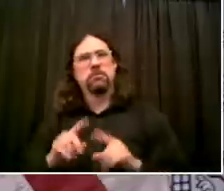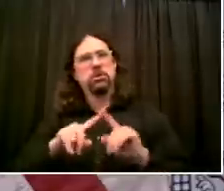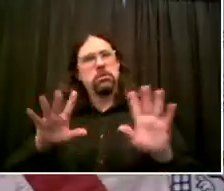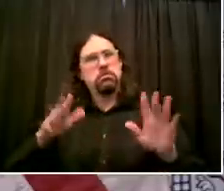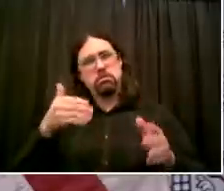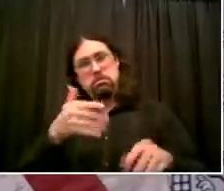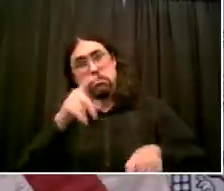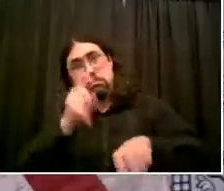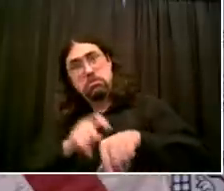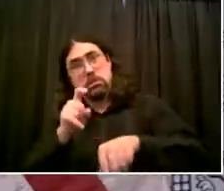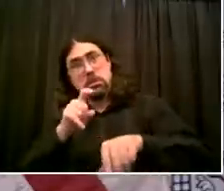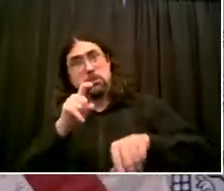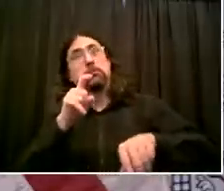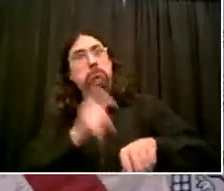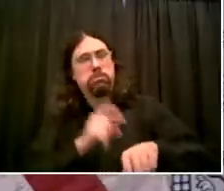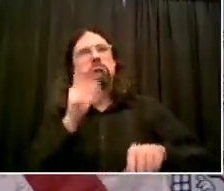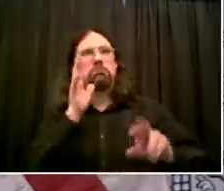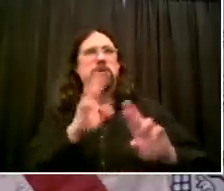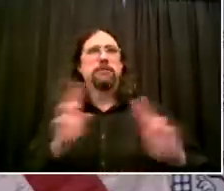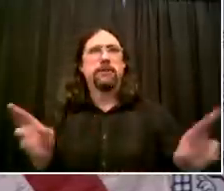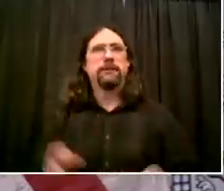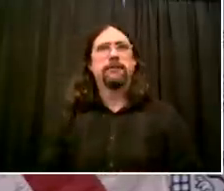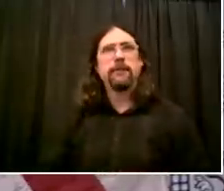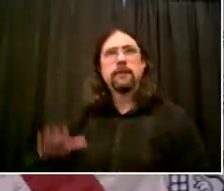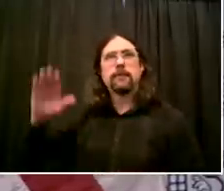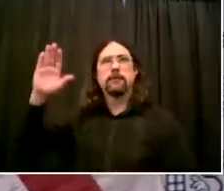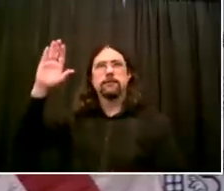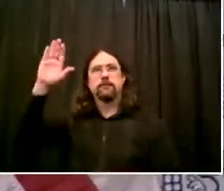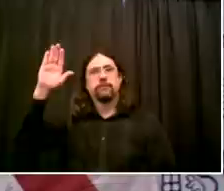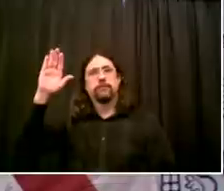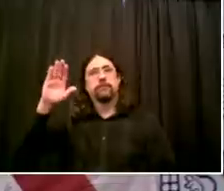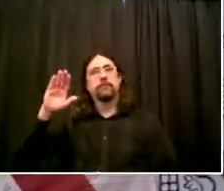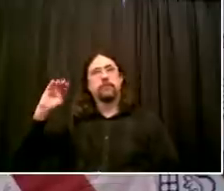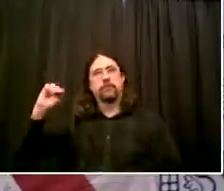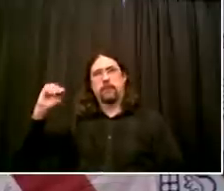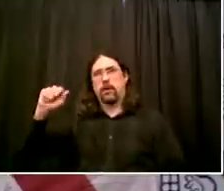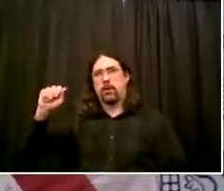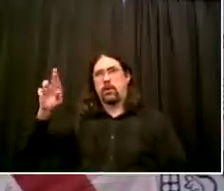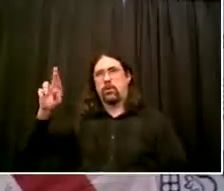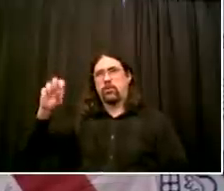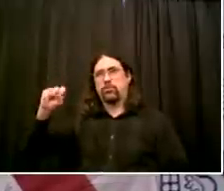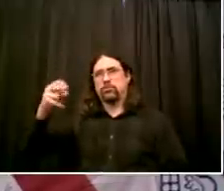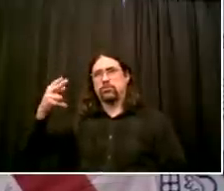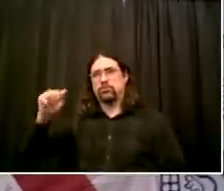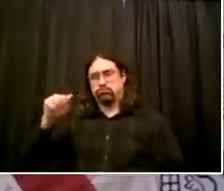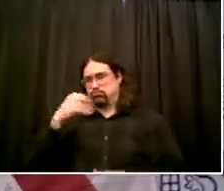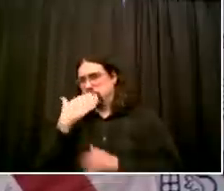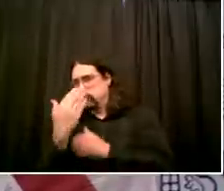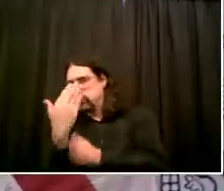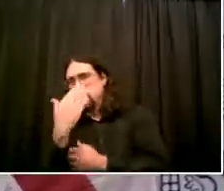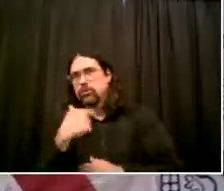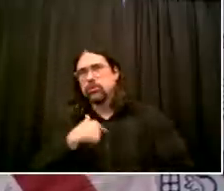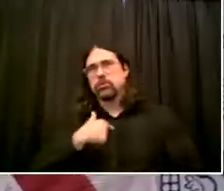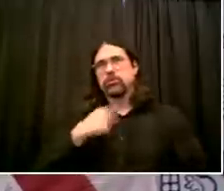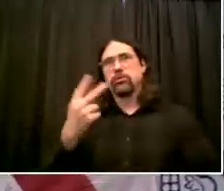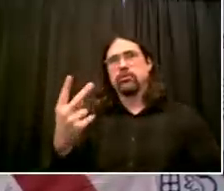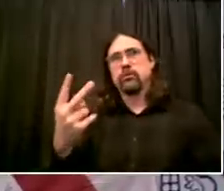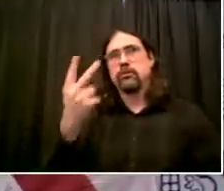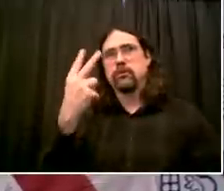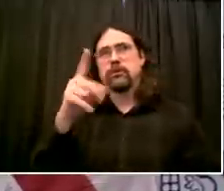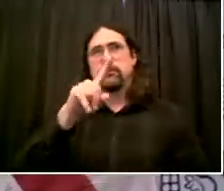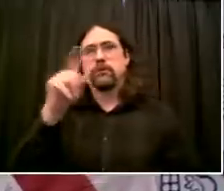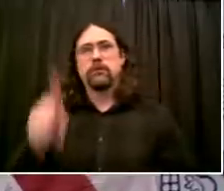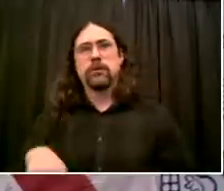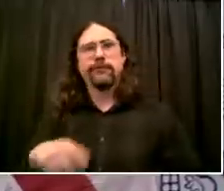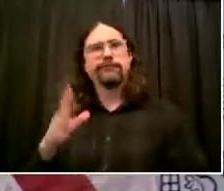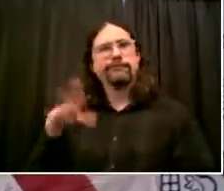Good morning, Mr. Mayor. I have two questions. The first one has to do with the outdoor dining. I wondered if you did any heads up in advance notice to